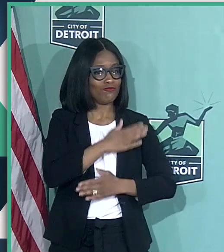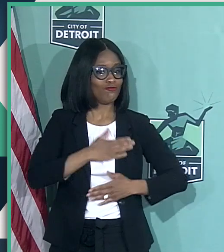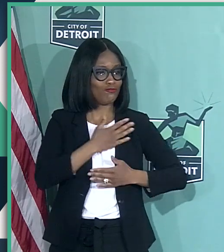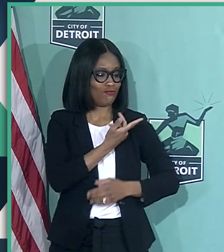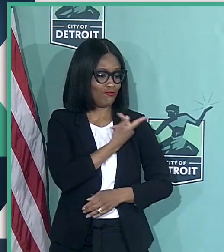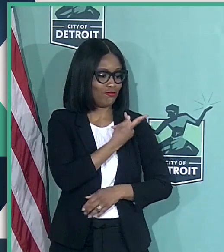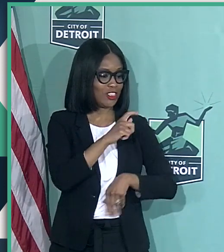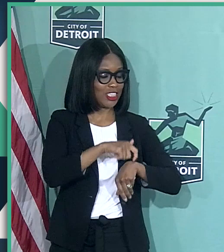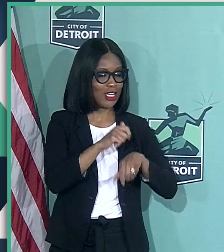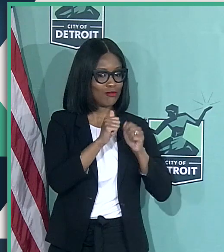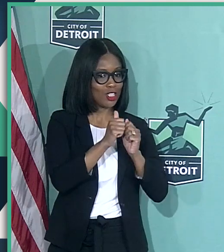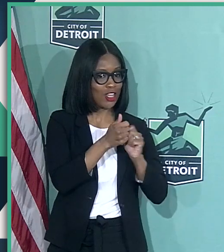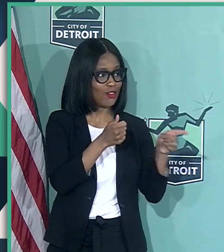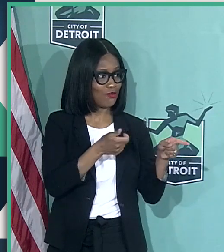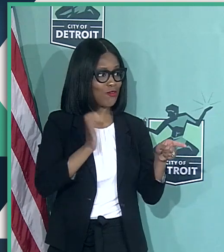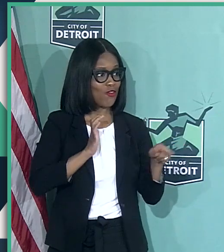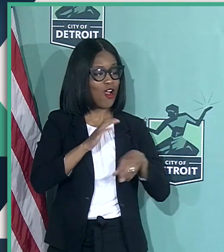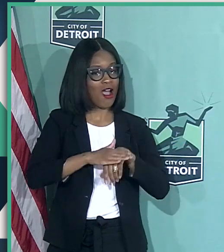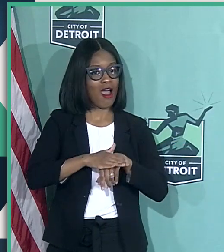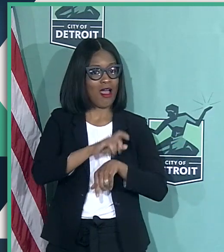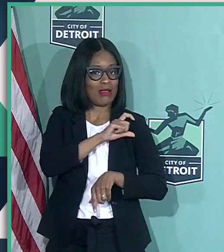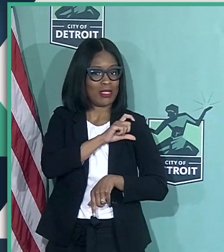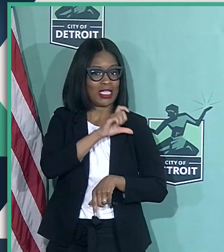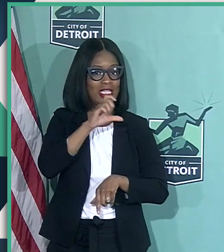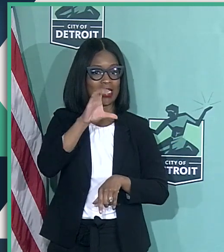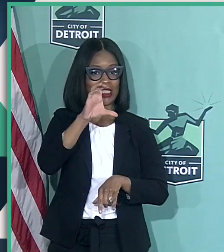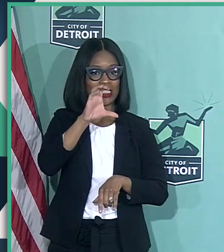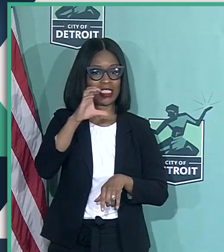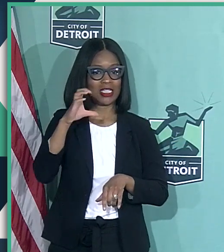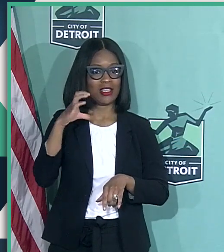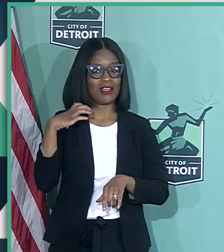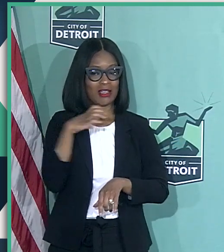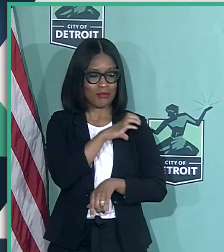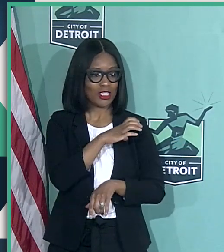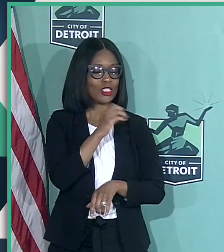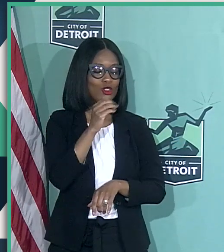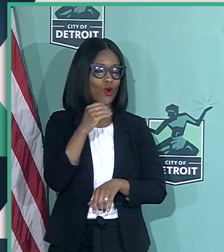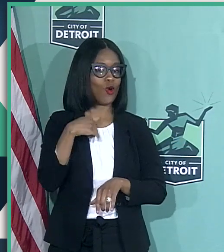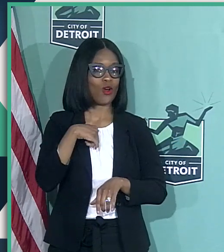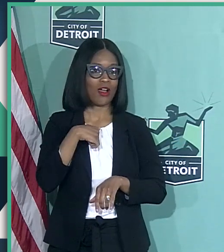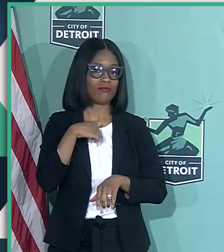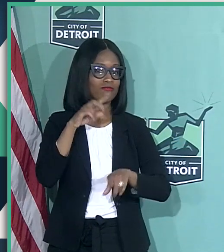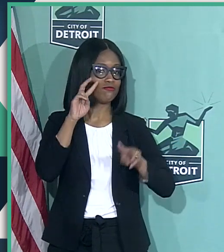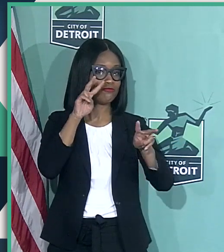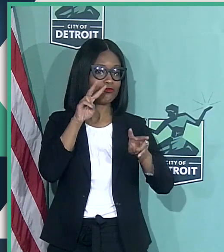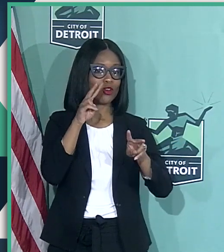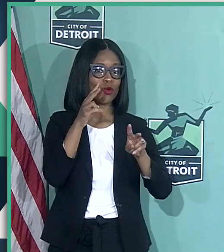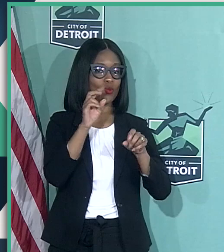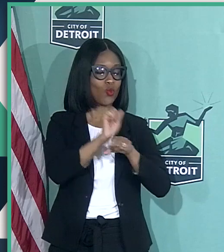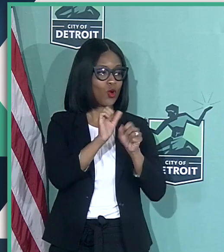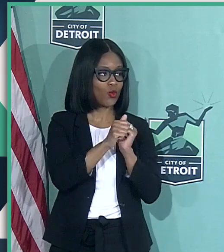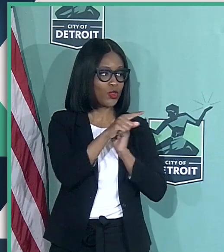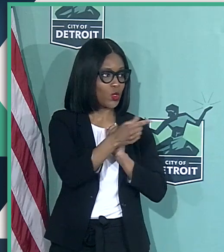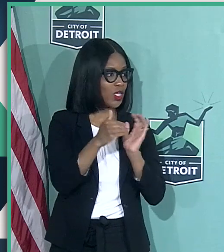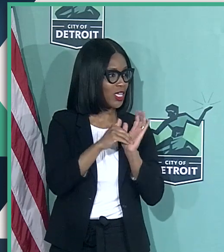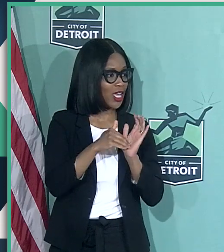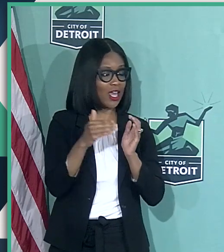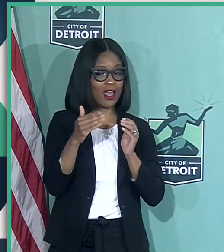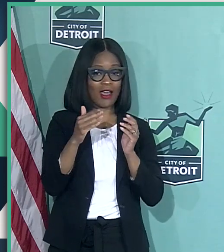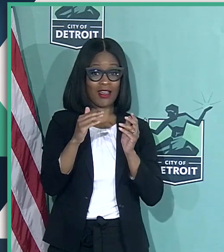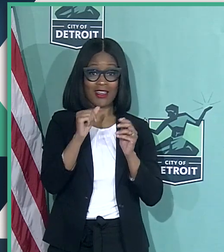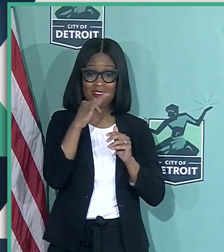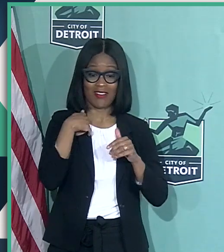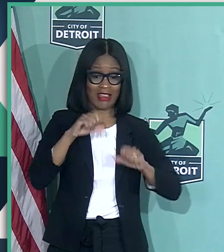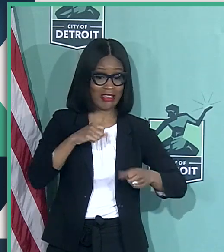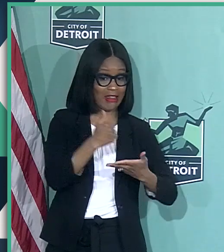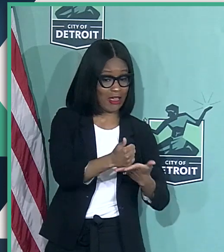when you were on the police commission. And so I look forward to that and whatever we can do together, I look forward to it.